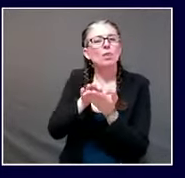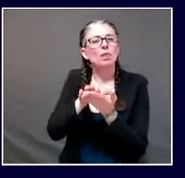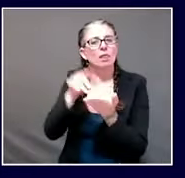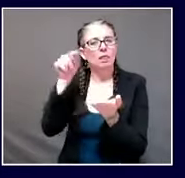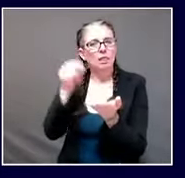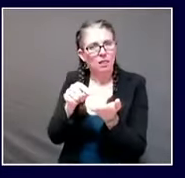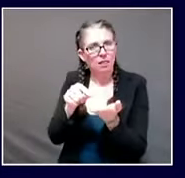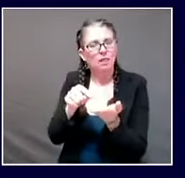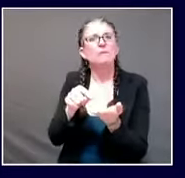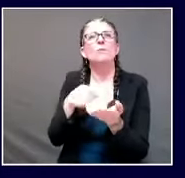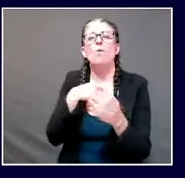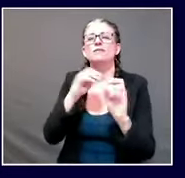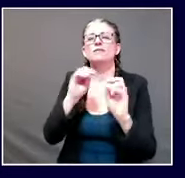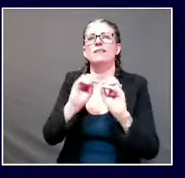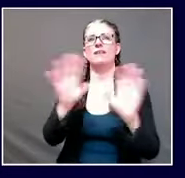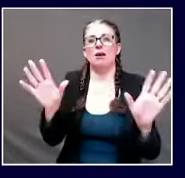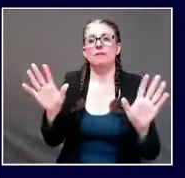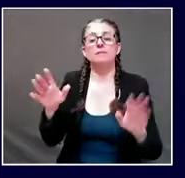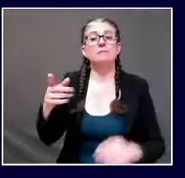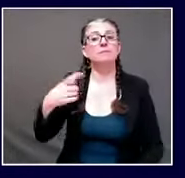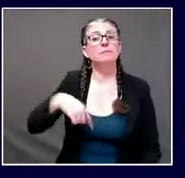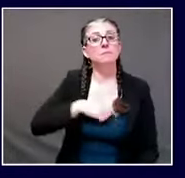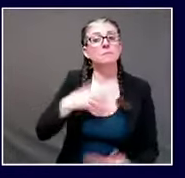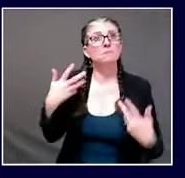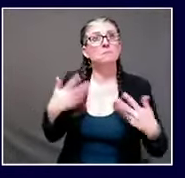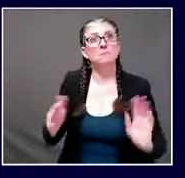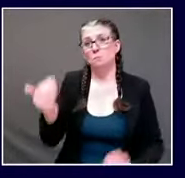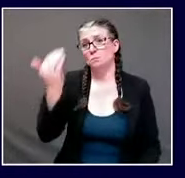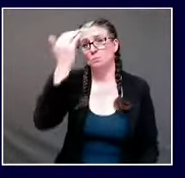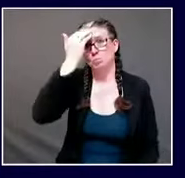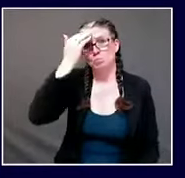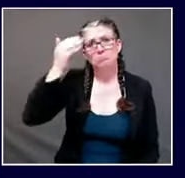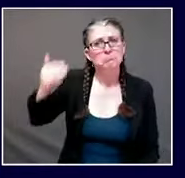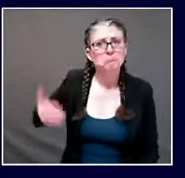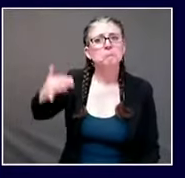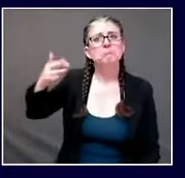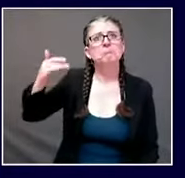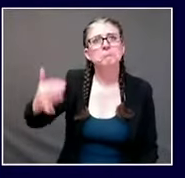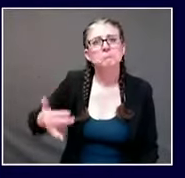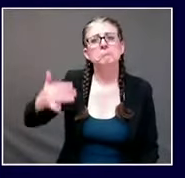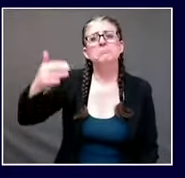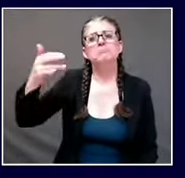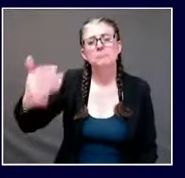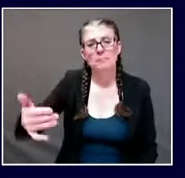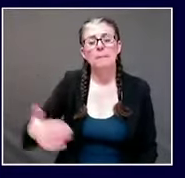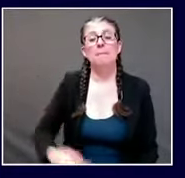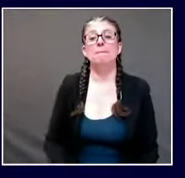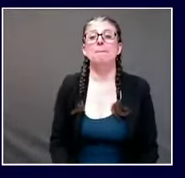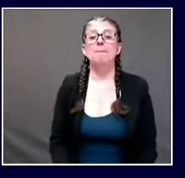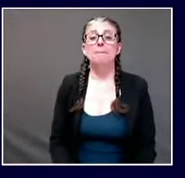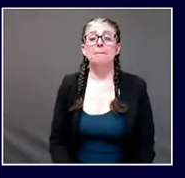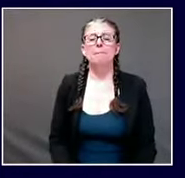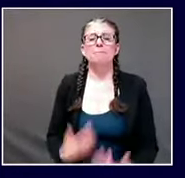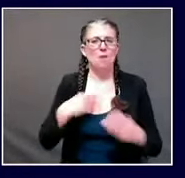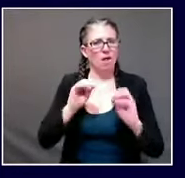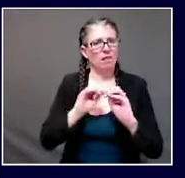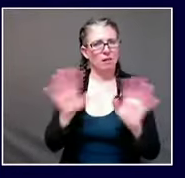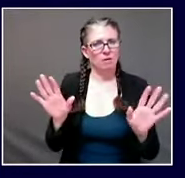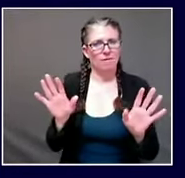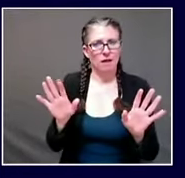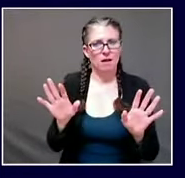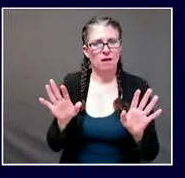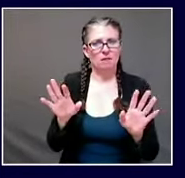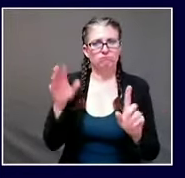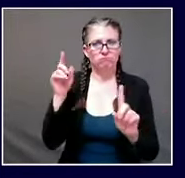to everybody you mentioned it's not about the sector it's not about the venue per se it's about community spread everything we do in the